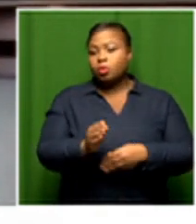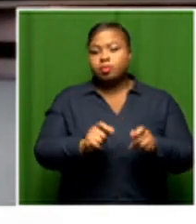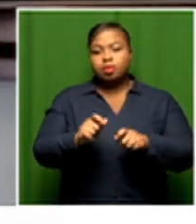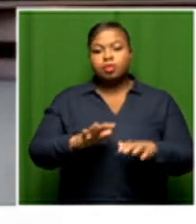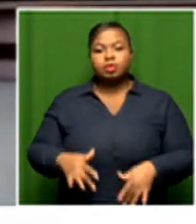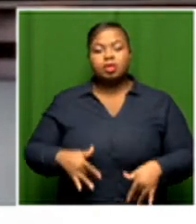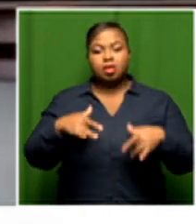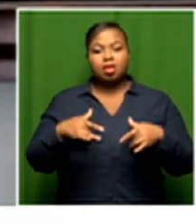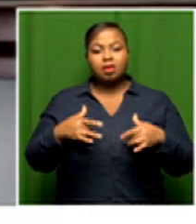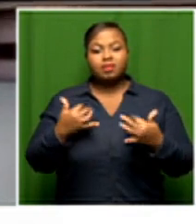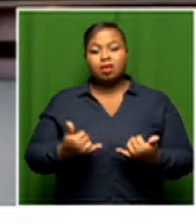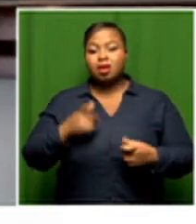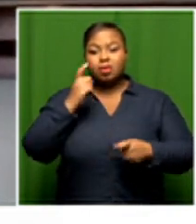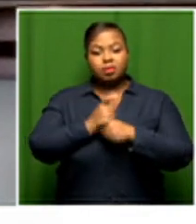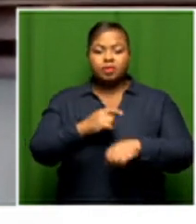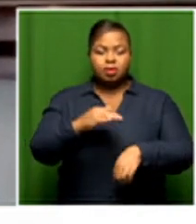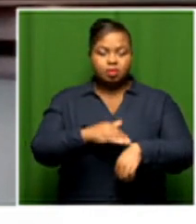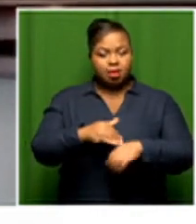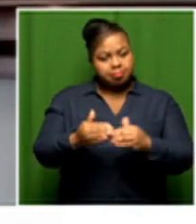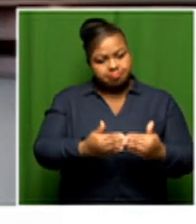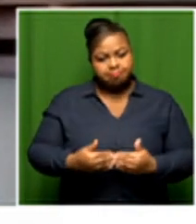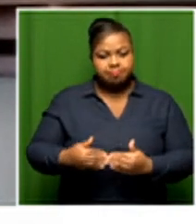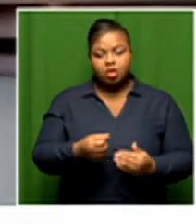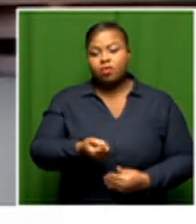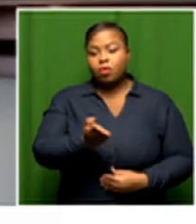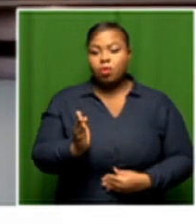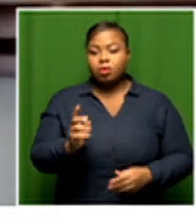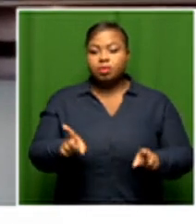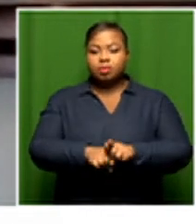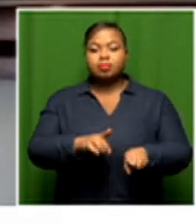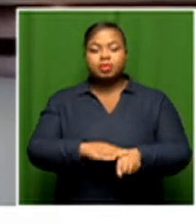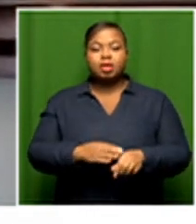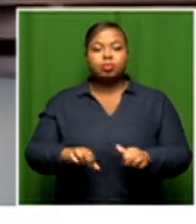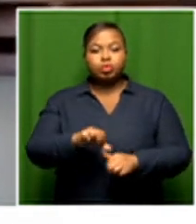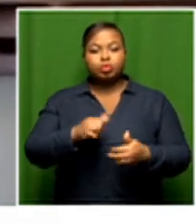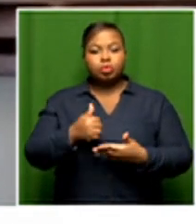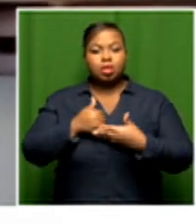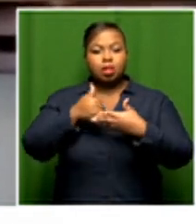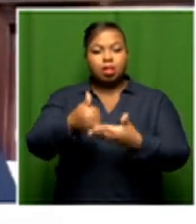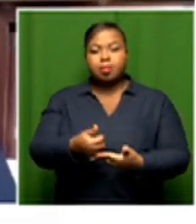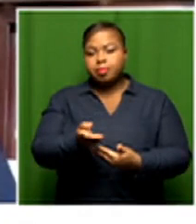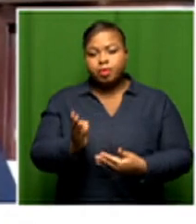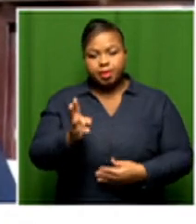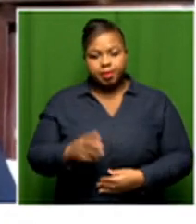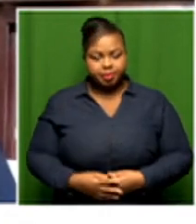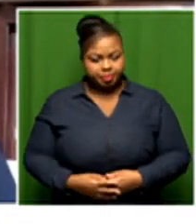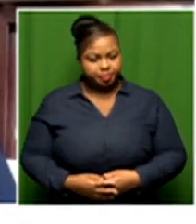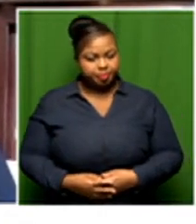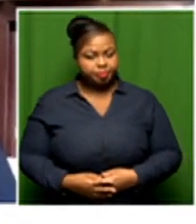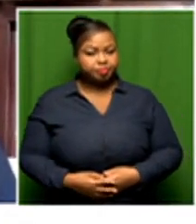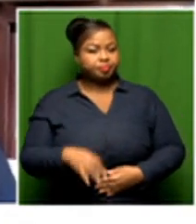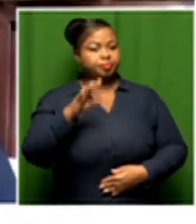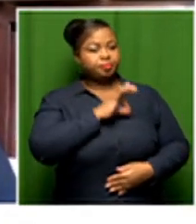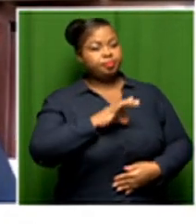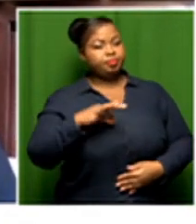period of covet 19 we take care of them and we also offer some social relief you know mayor you've